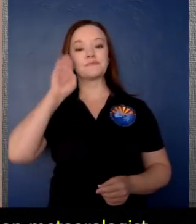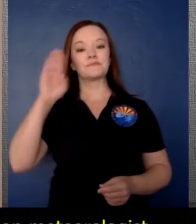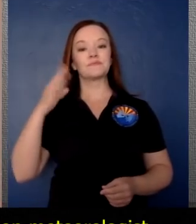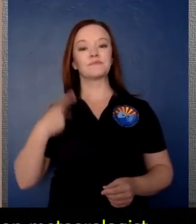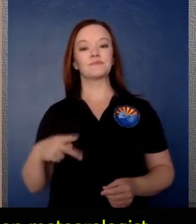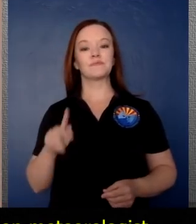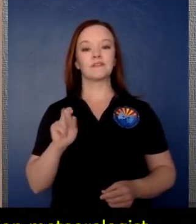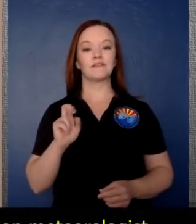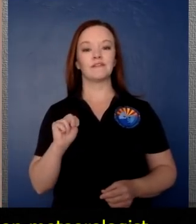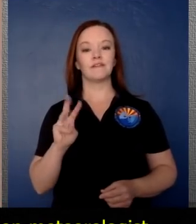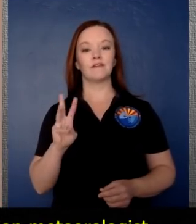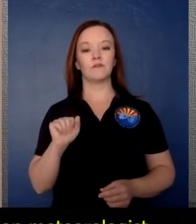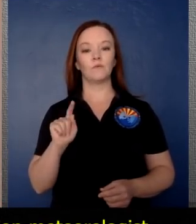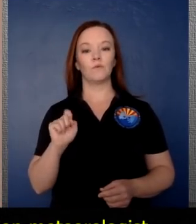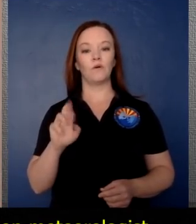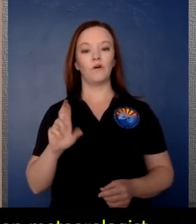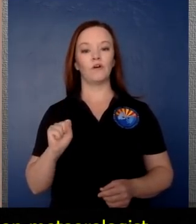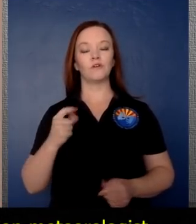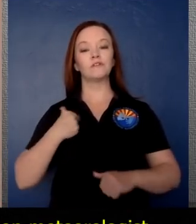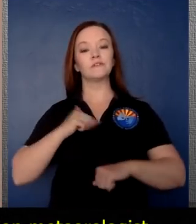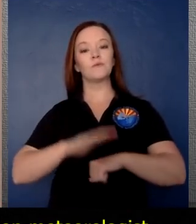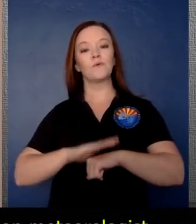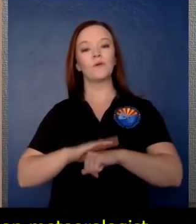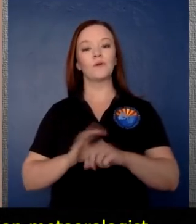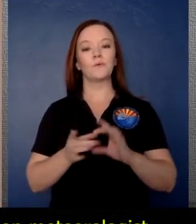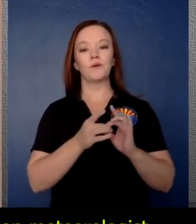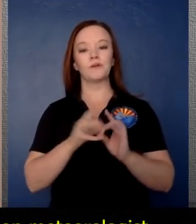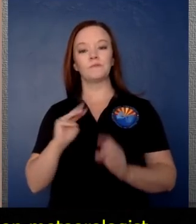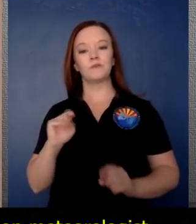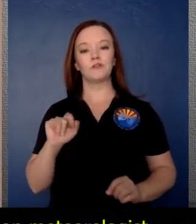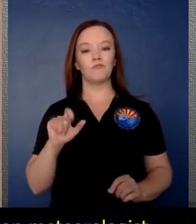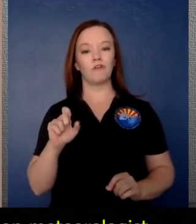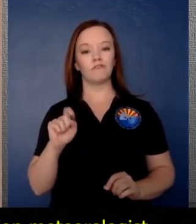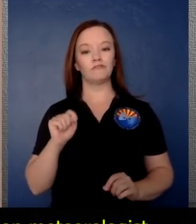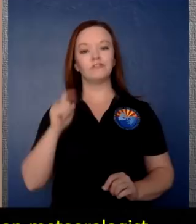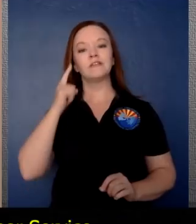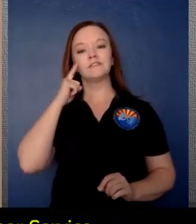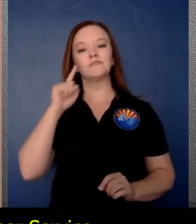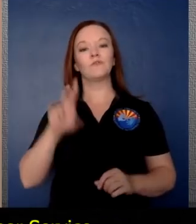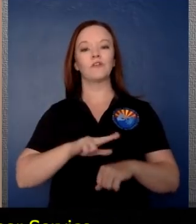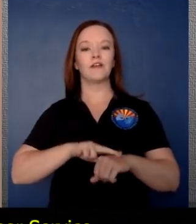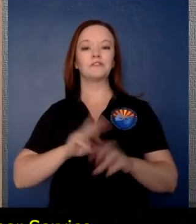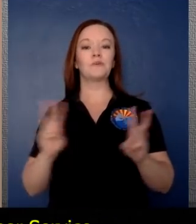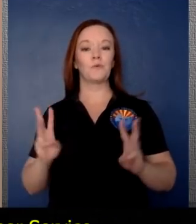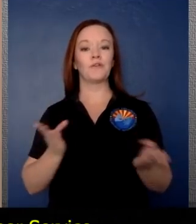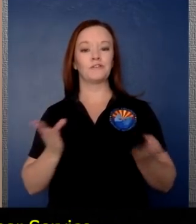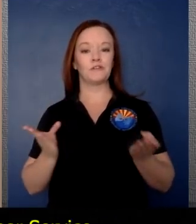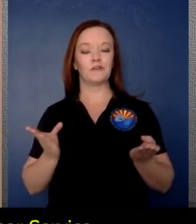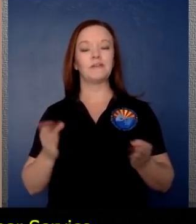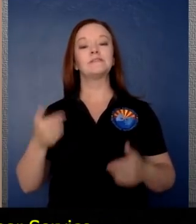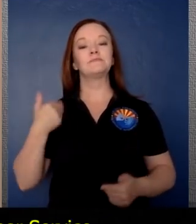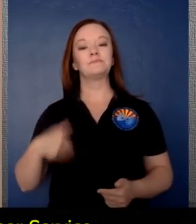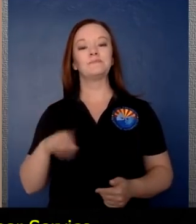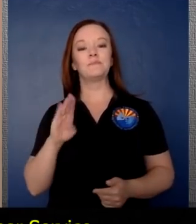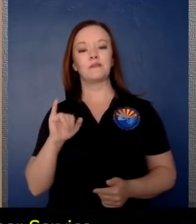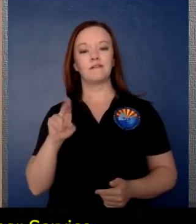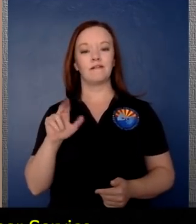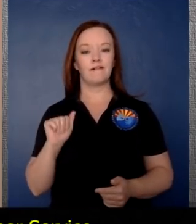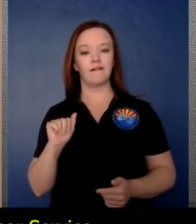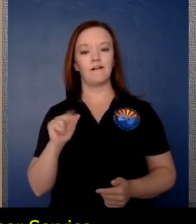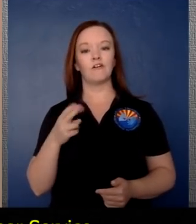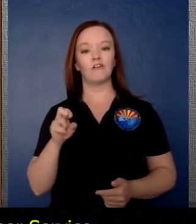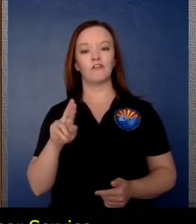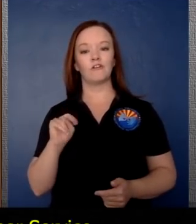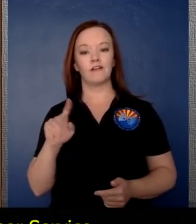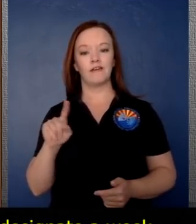Hi everyone, my name is Ken Waters and I'm a Warning Coordination Meteorologist for the National Weather Service. And I'm Bianca Hernandez, a Meteorologist for the National